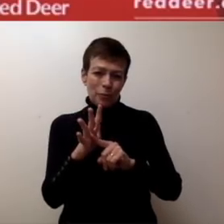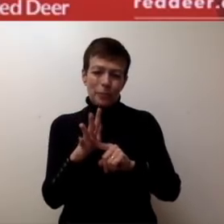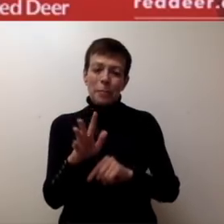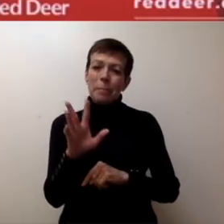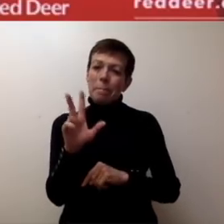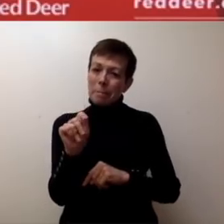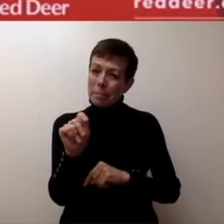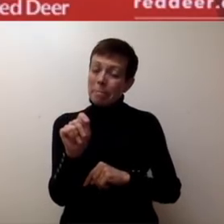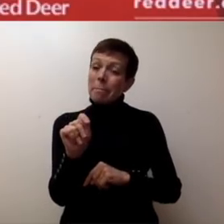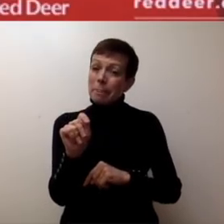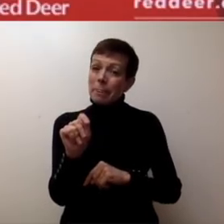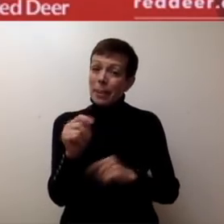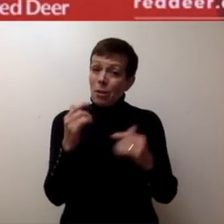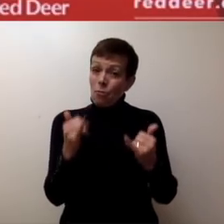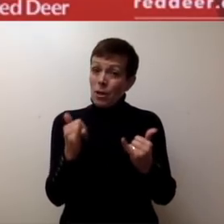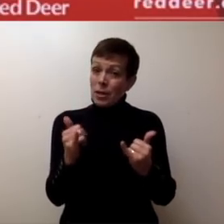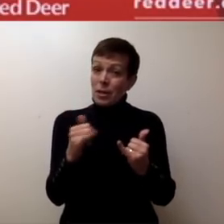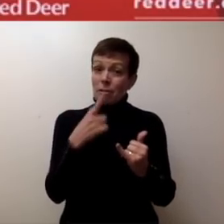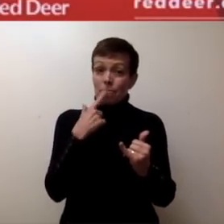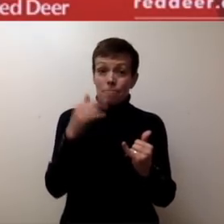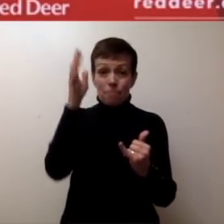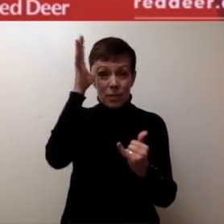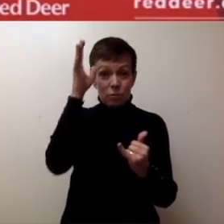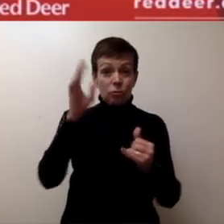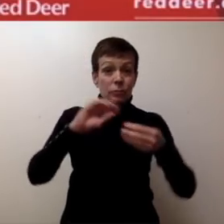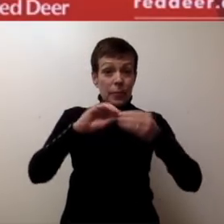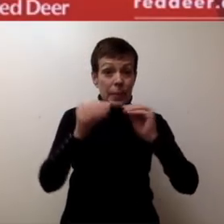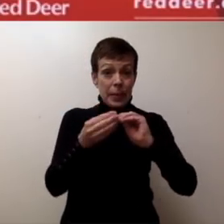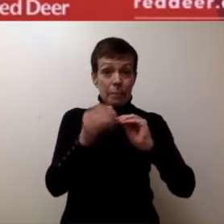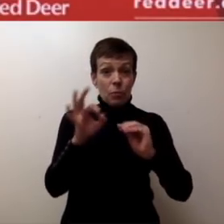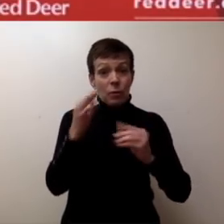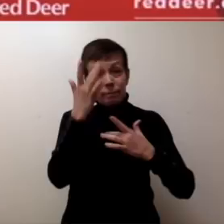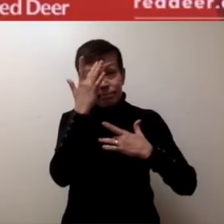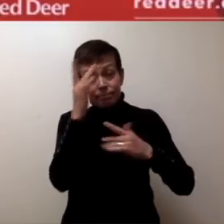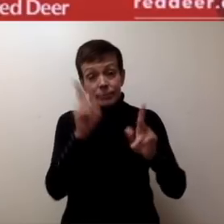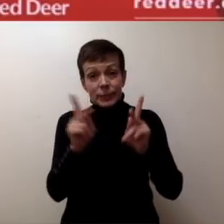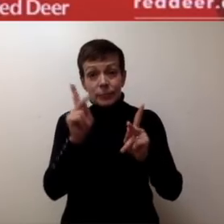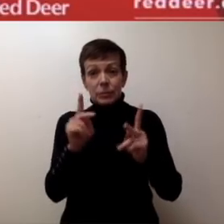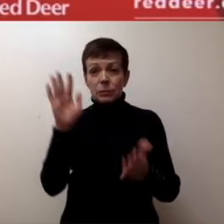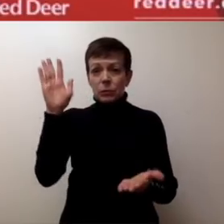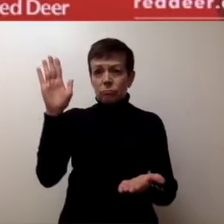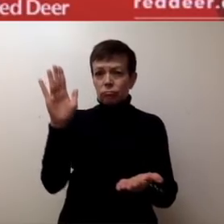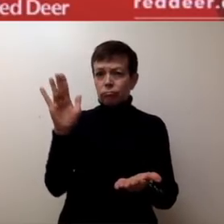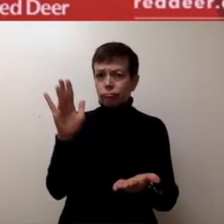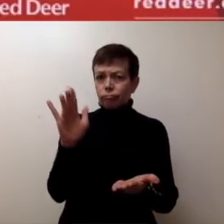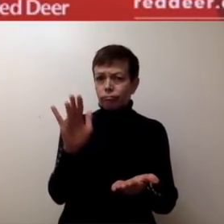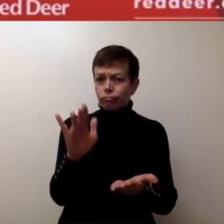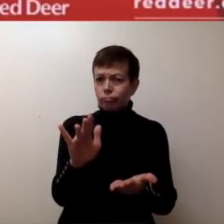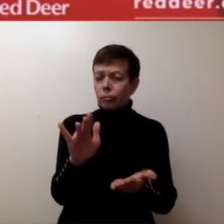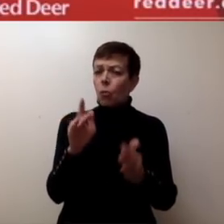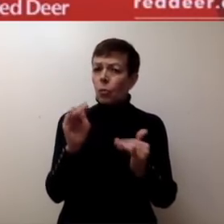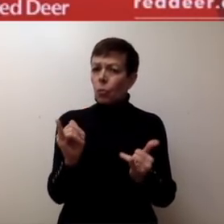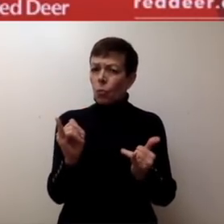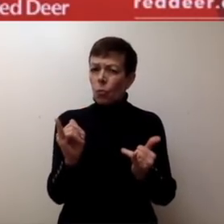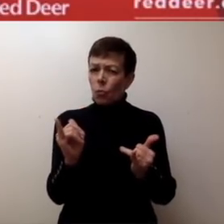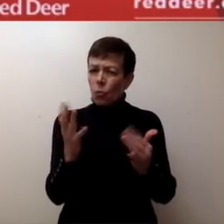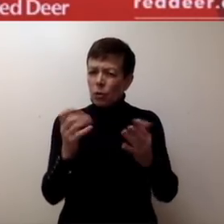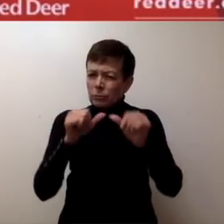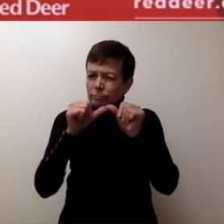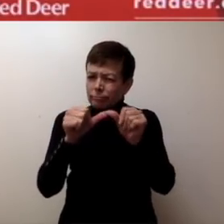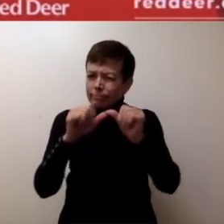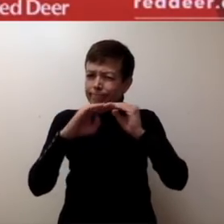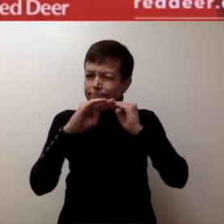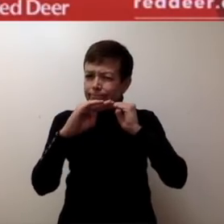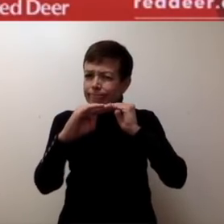now, we are ahead of the curve in Red Deer, and we want it to stay that way. Emergency Operations has therefore